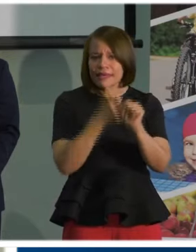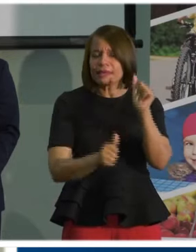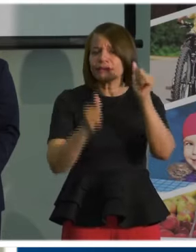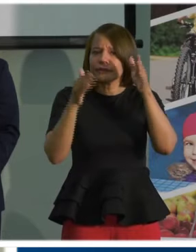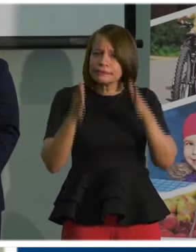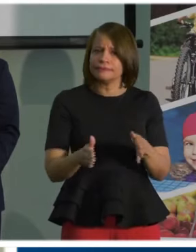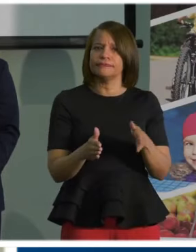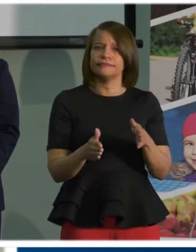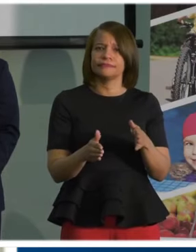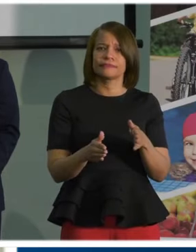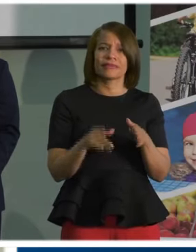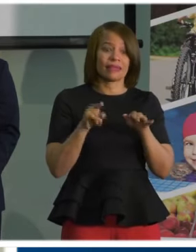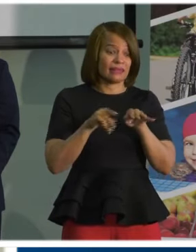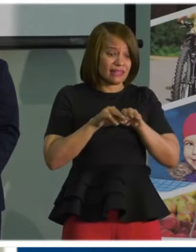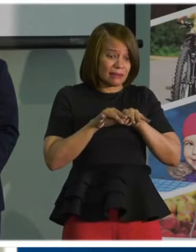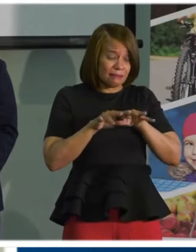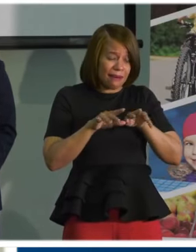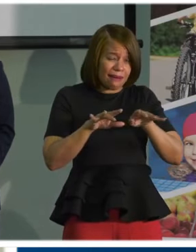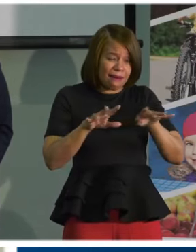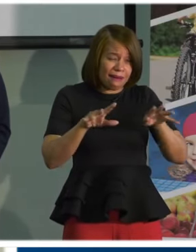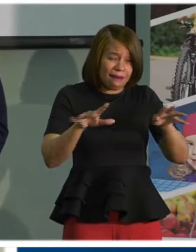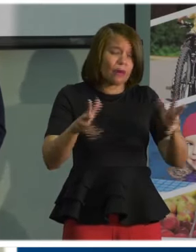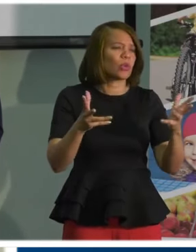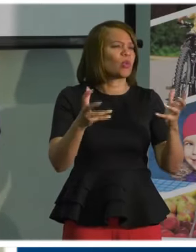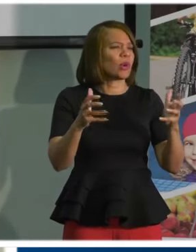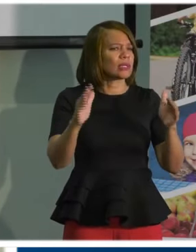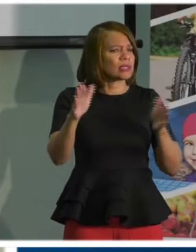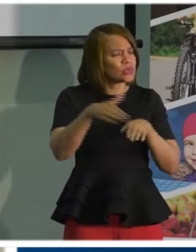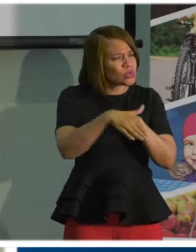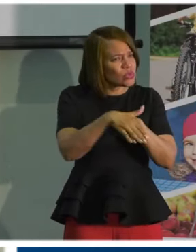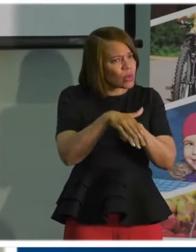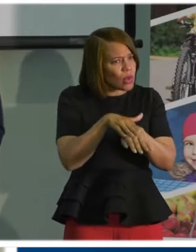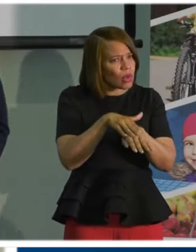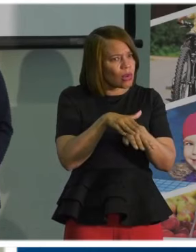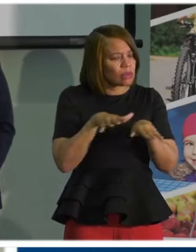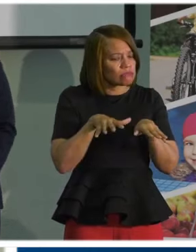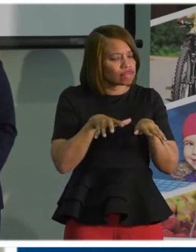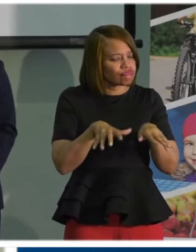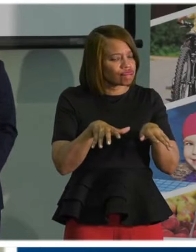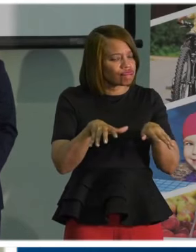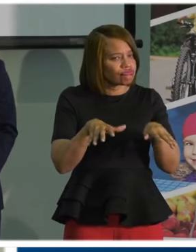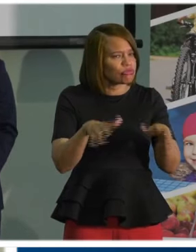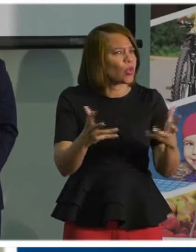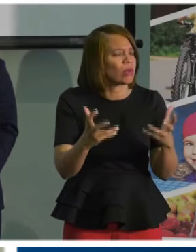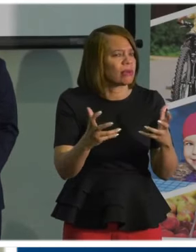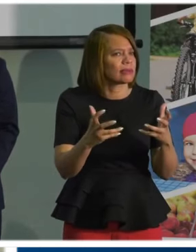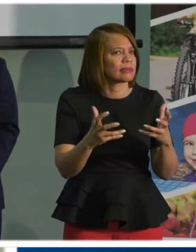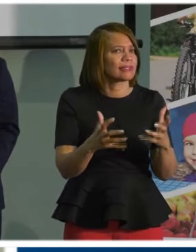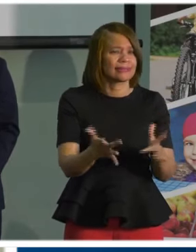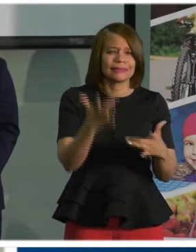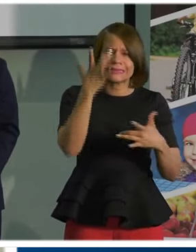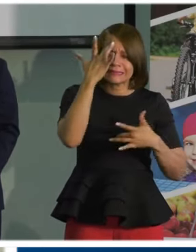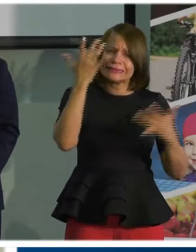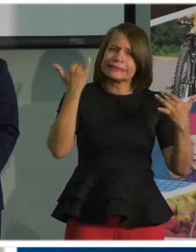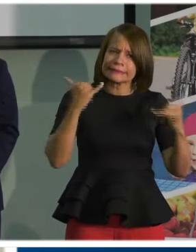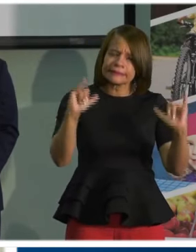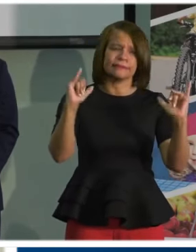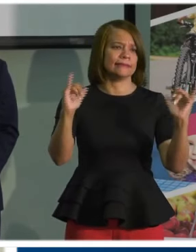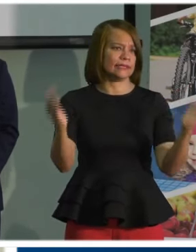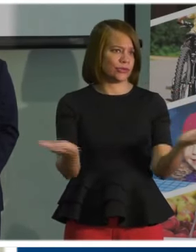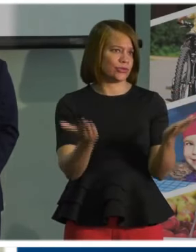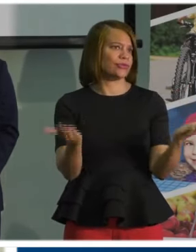spread of this highly infectious disease. The disease is still here.